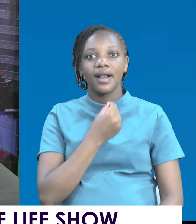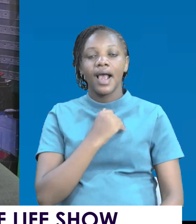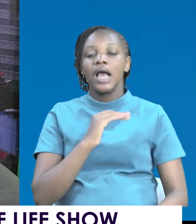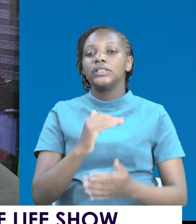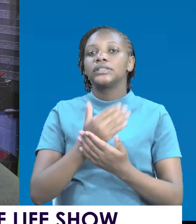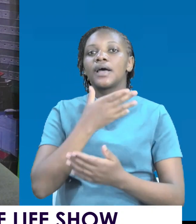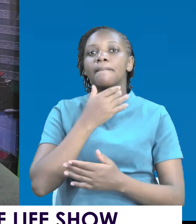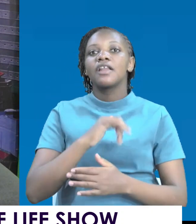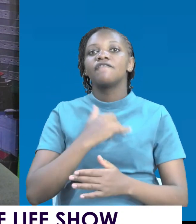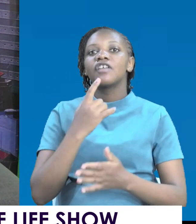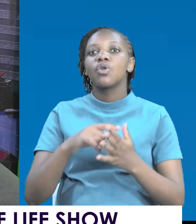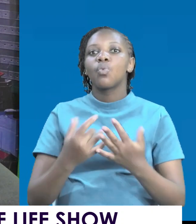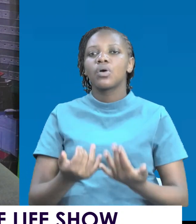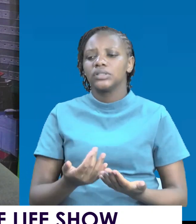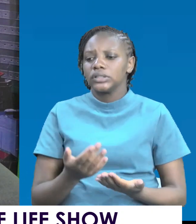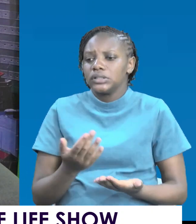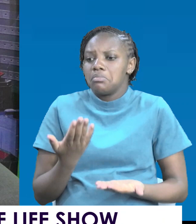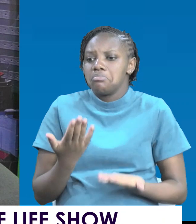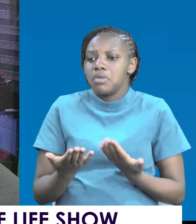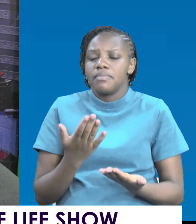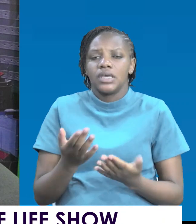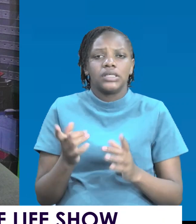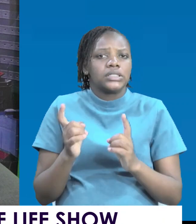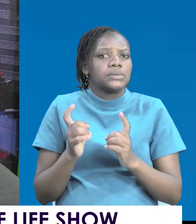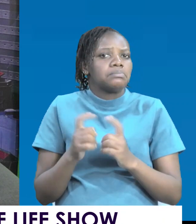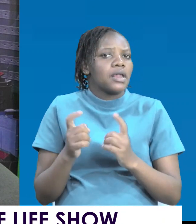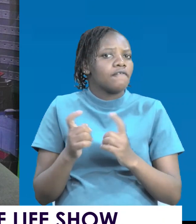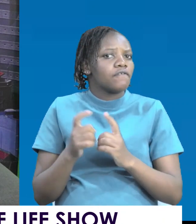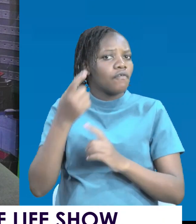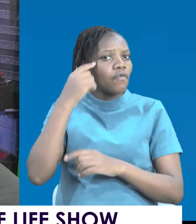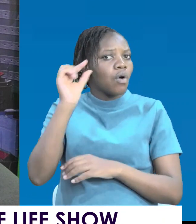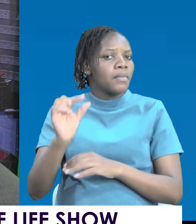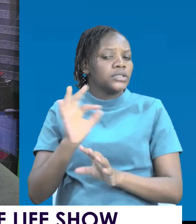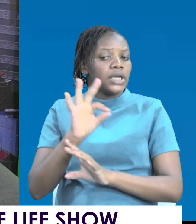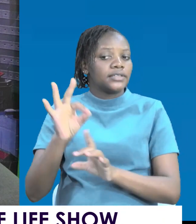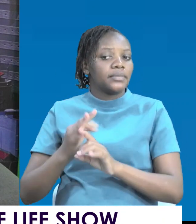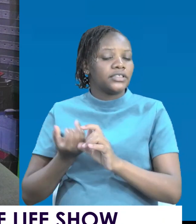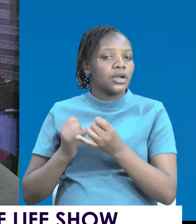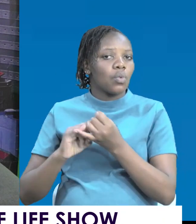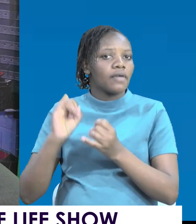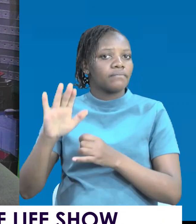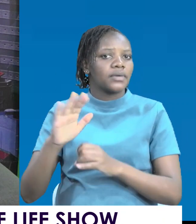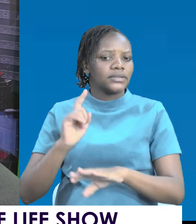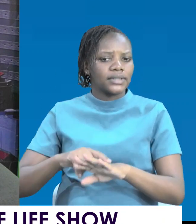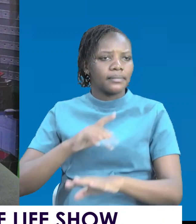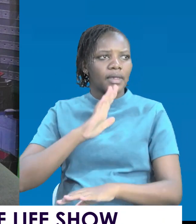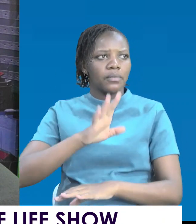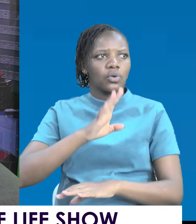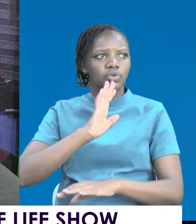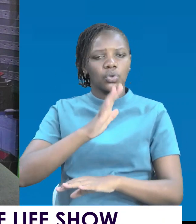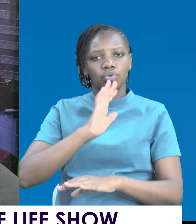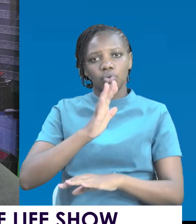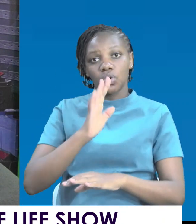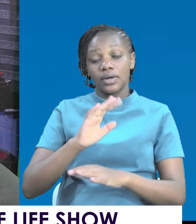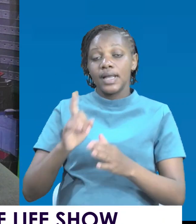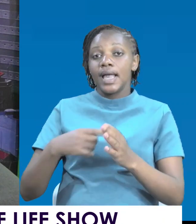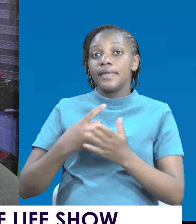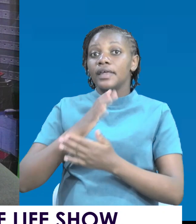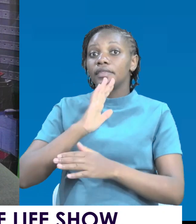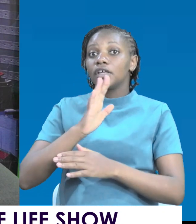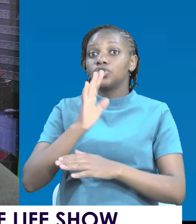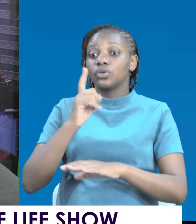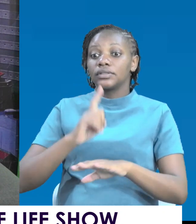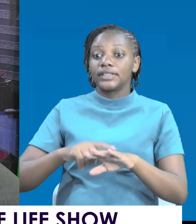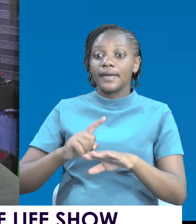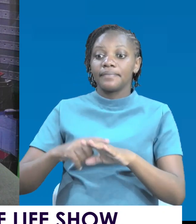feel like it is so painful for somebody, especially their wives, to keep talking and talking and talking. They talk while